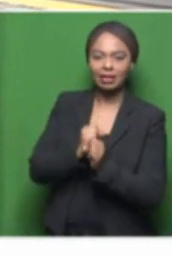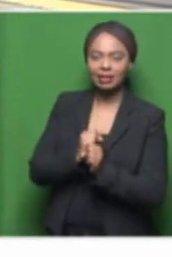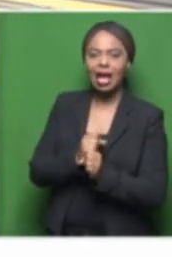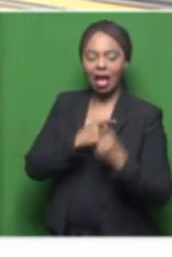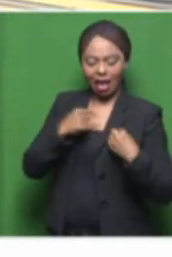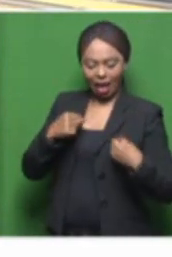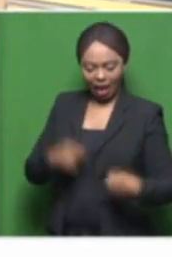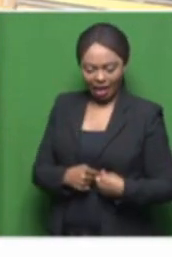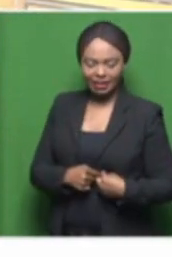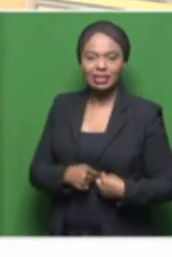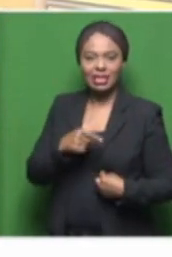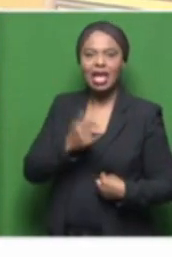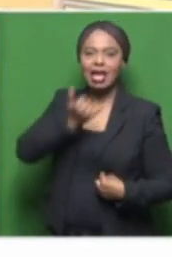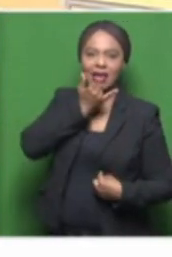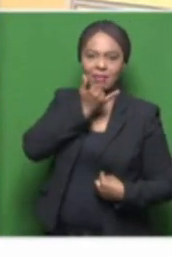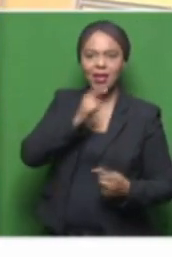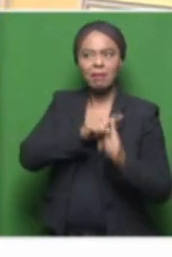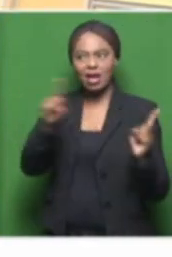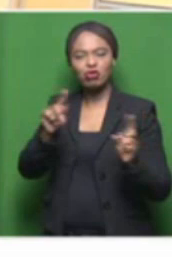Fly. Talk to us about that title.